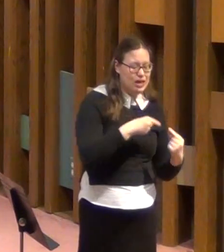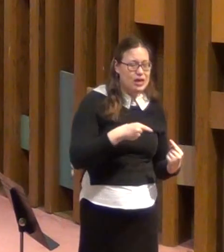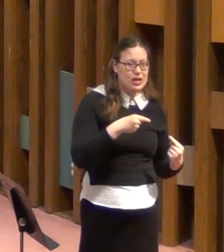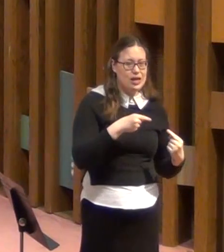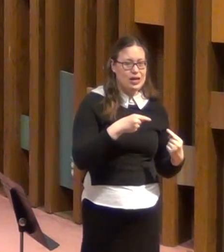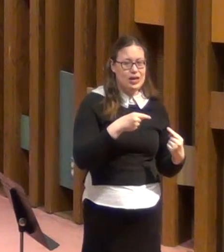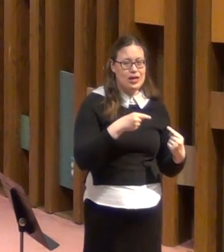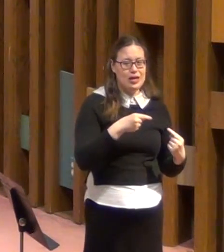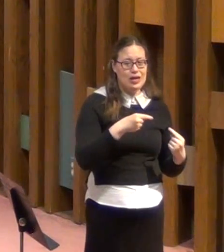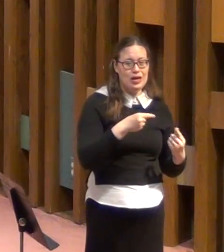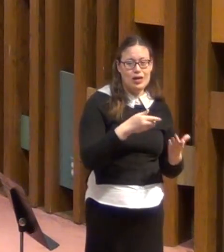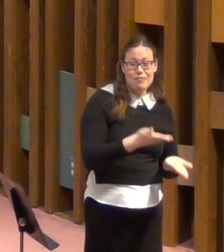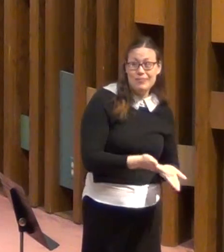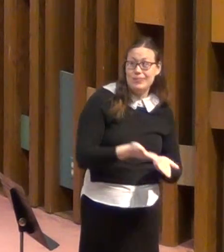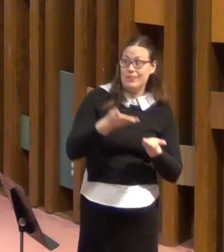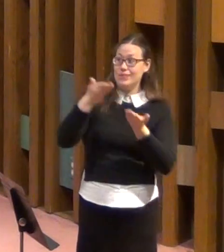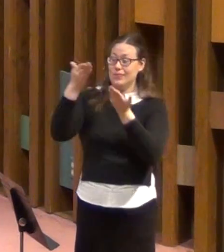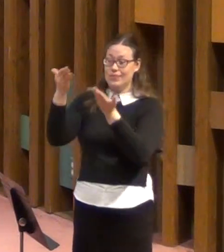himself.